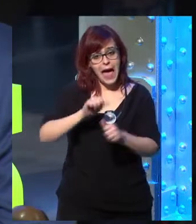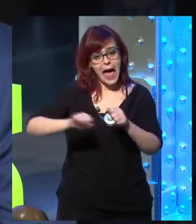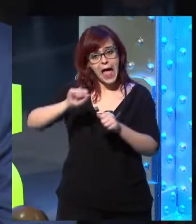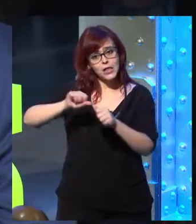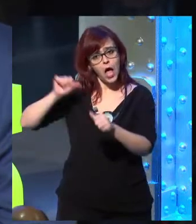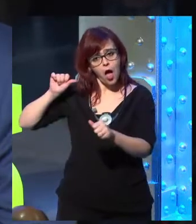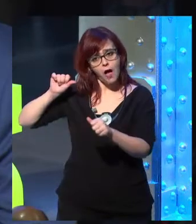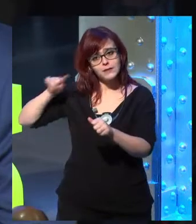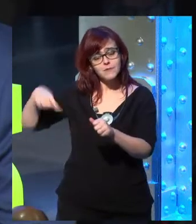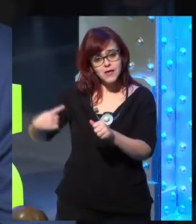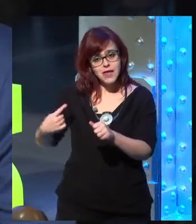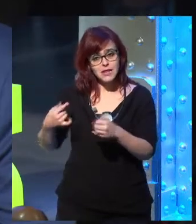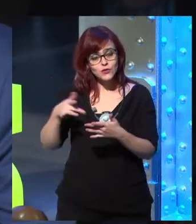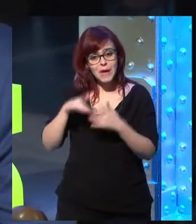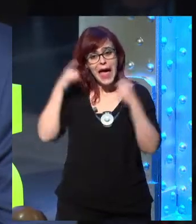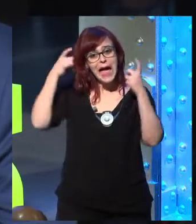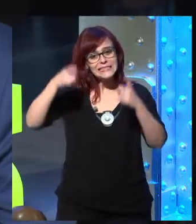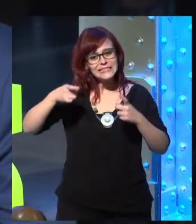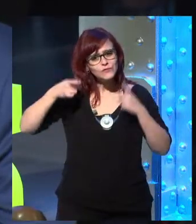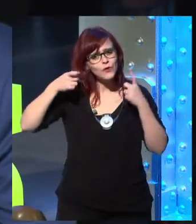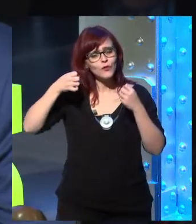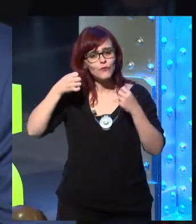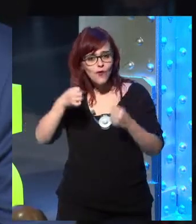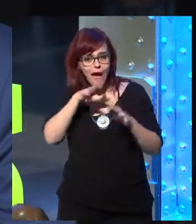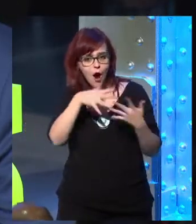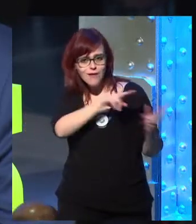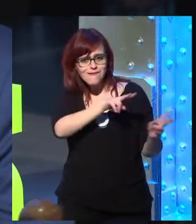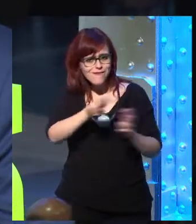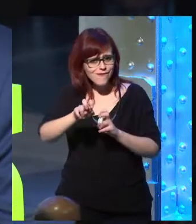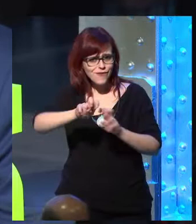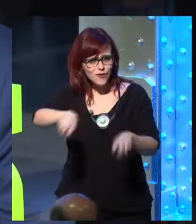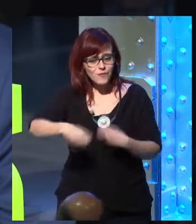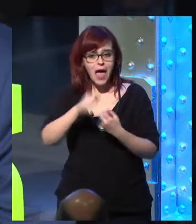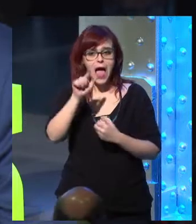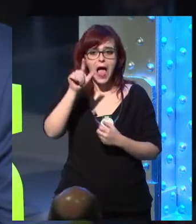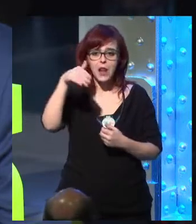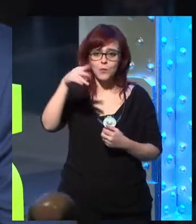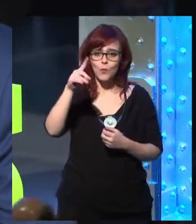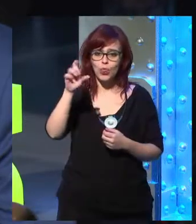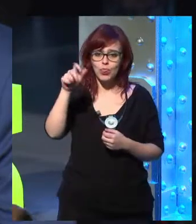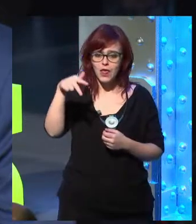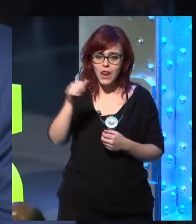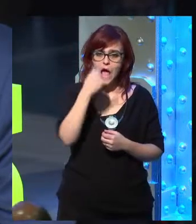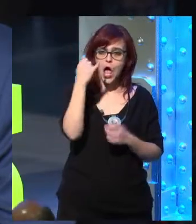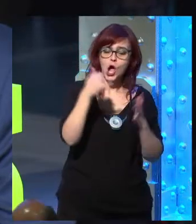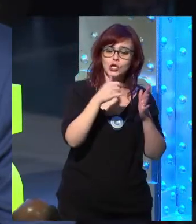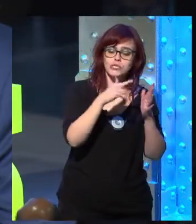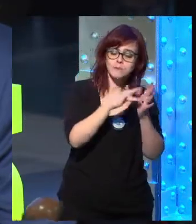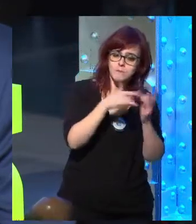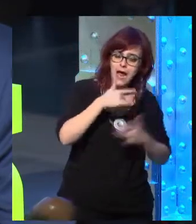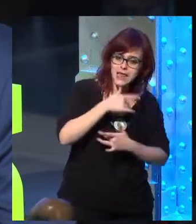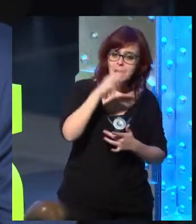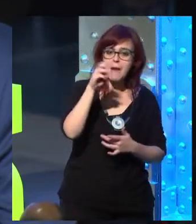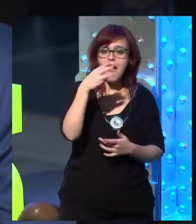worked for all these years, and have put a great bunch of effort in this refurbishment, or renewal,